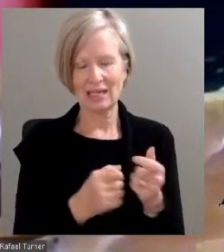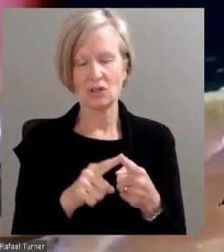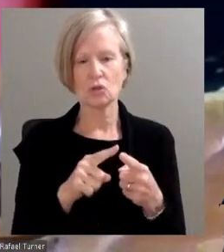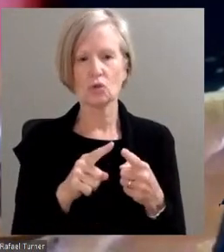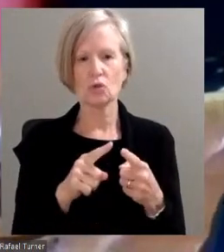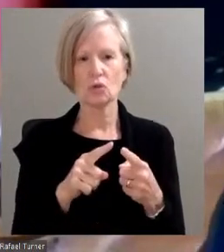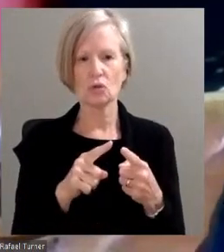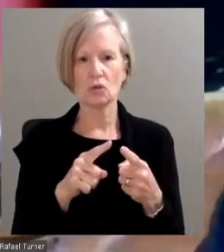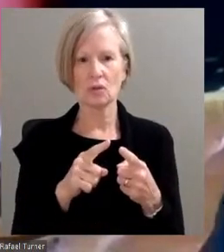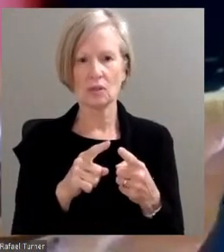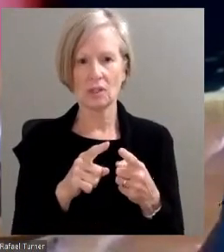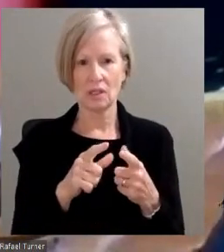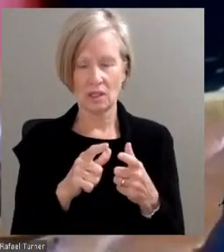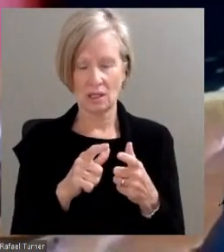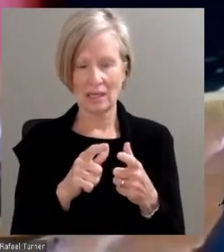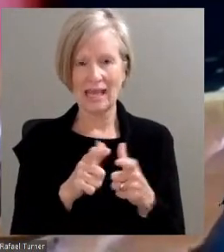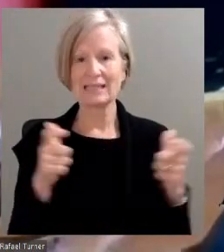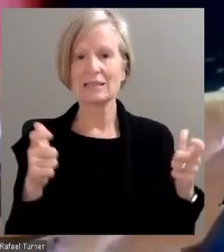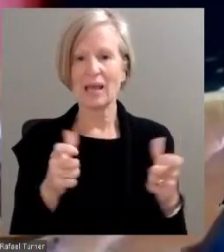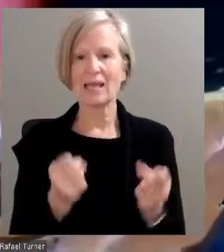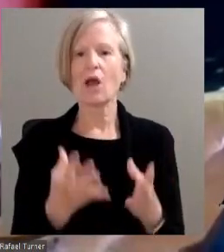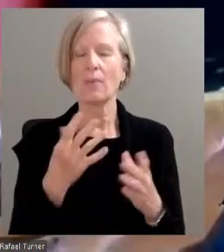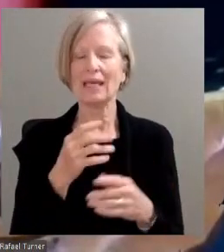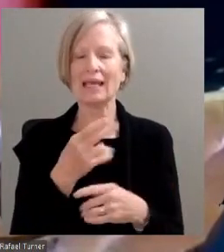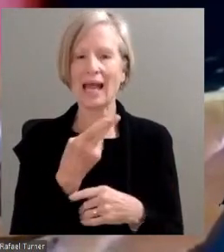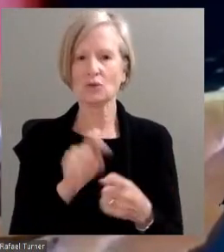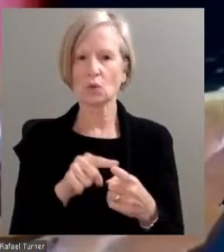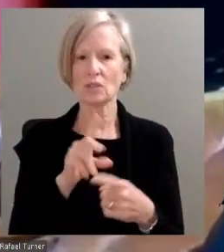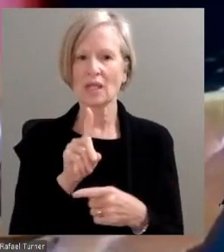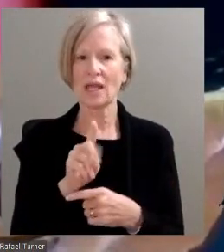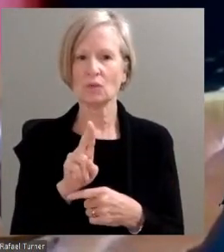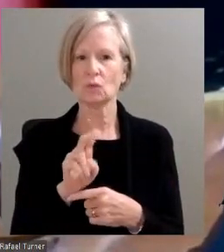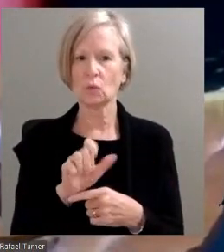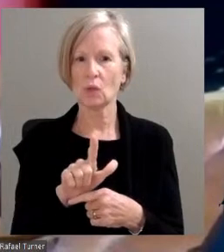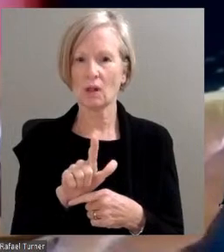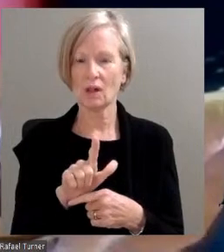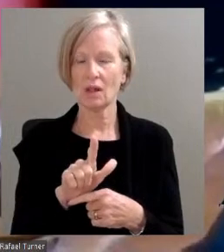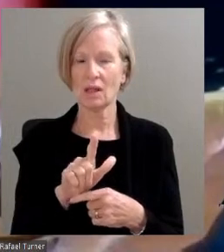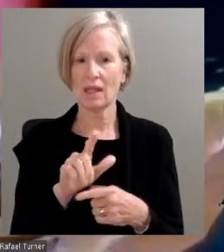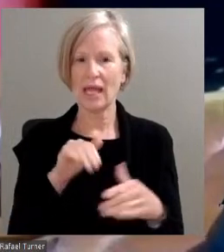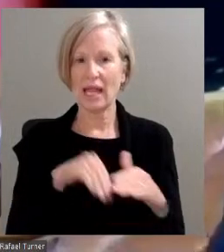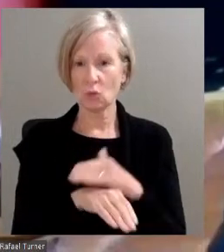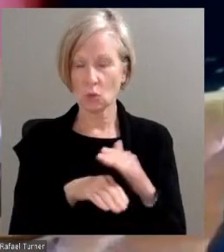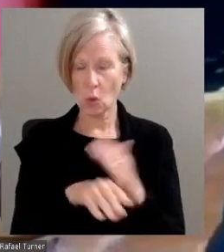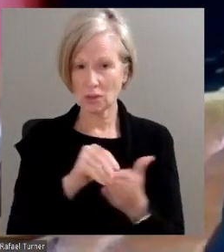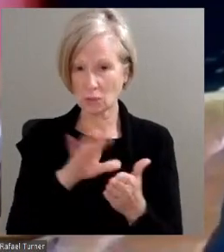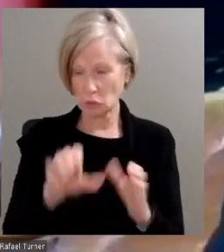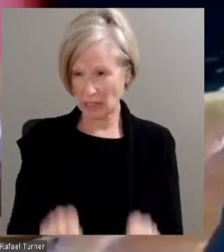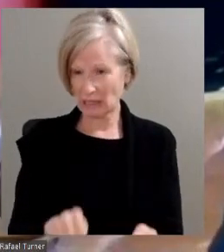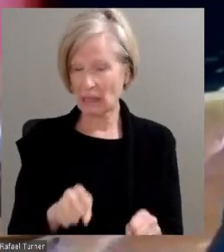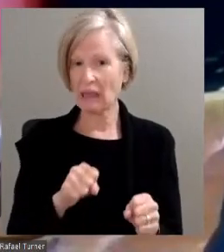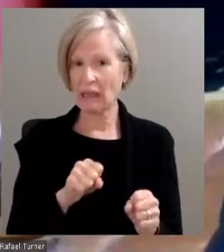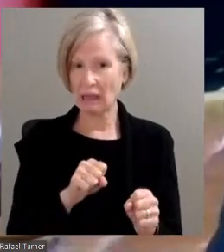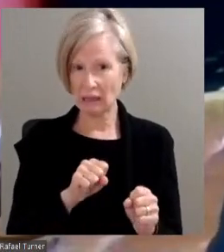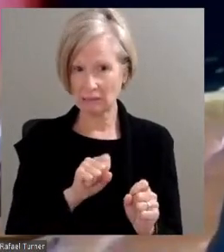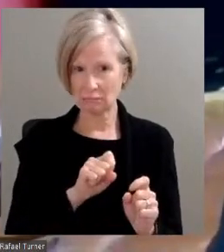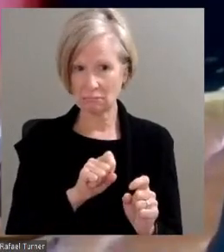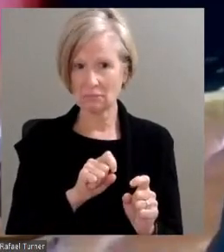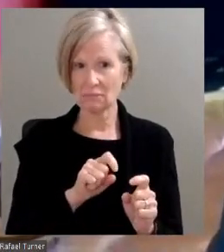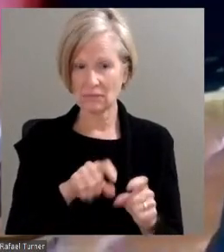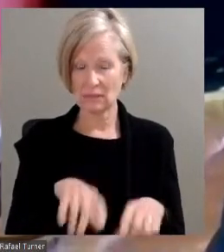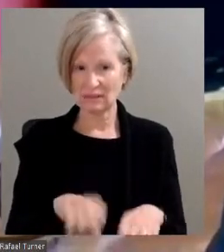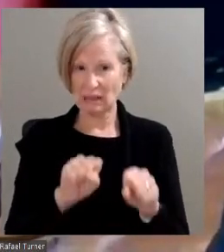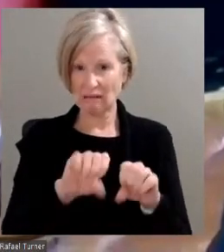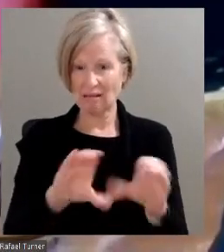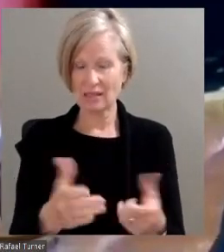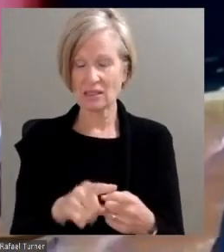high school and dual enrolled students that are able to take Mott's classes. As many of you know or may not know